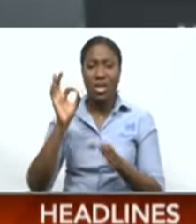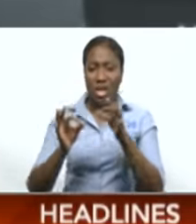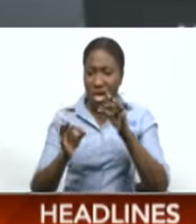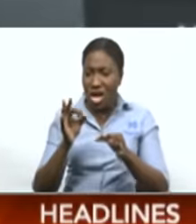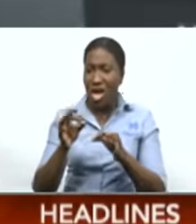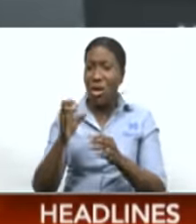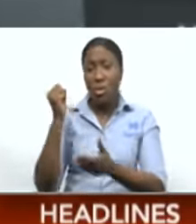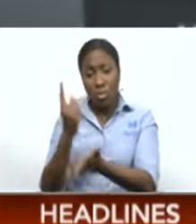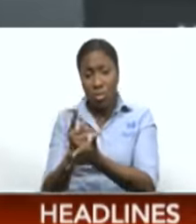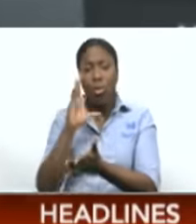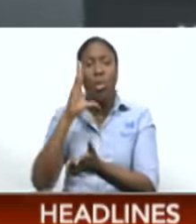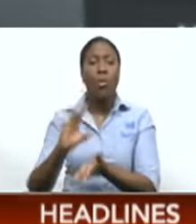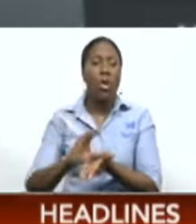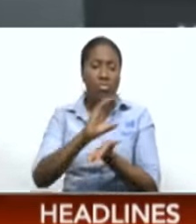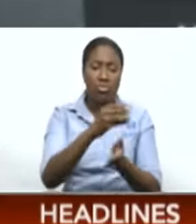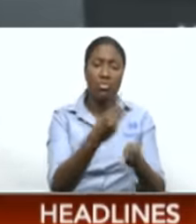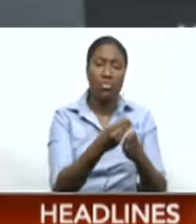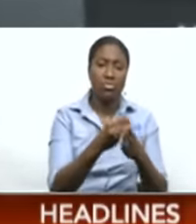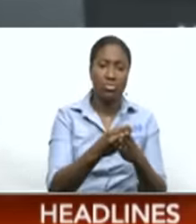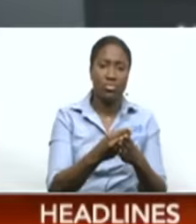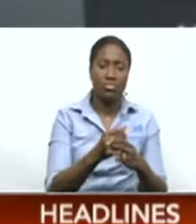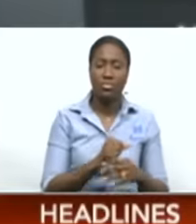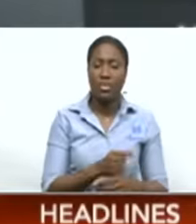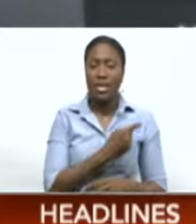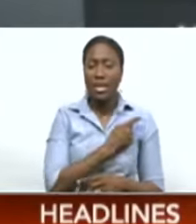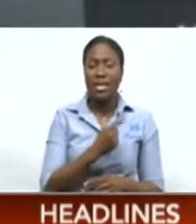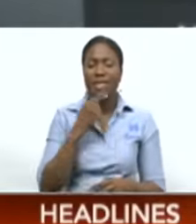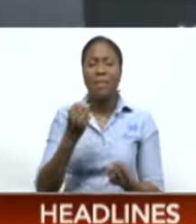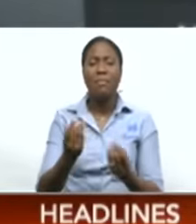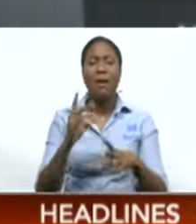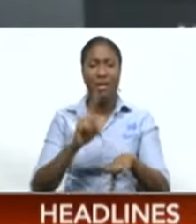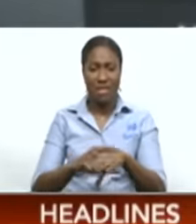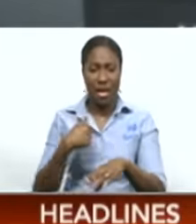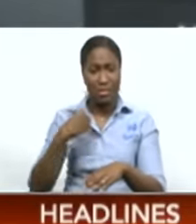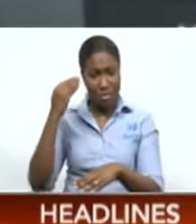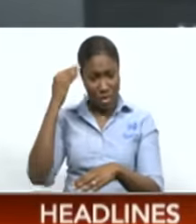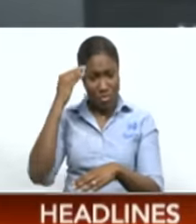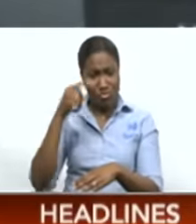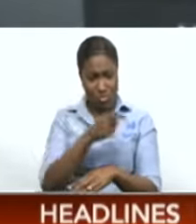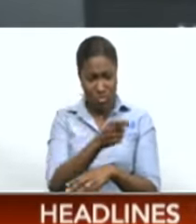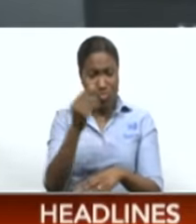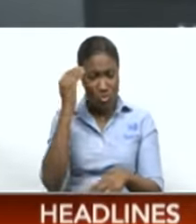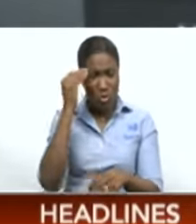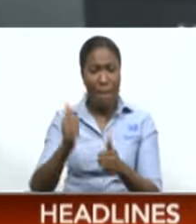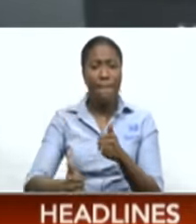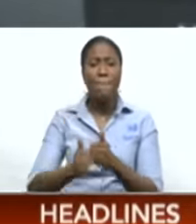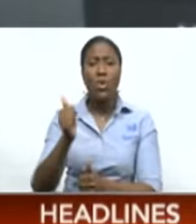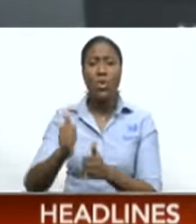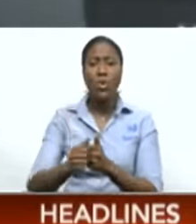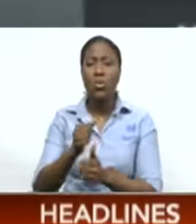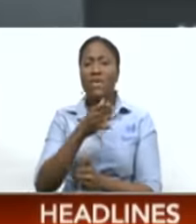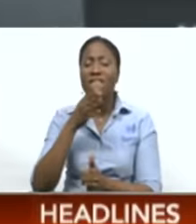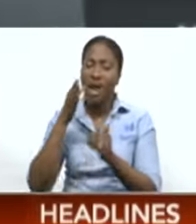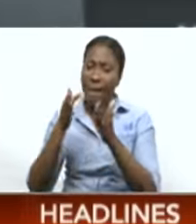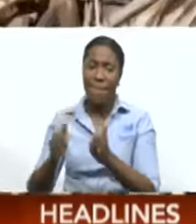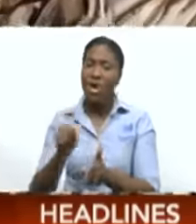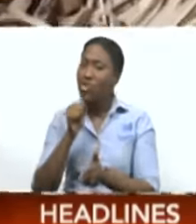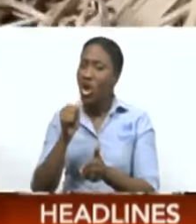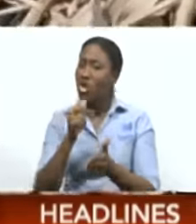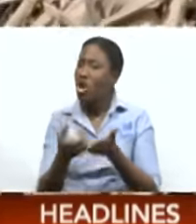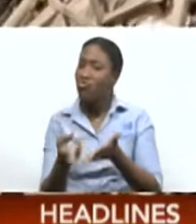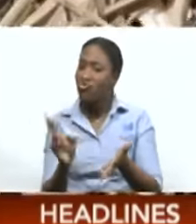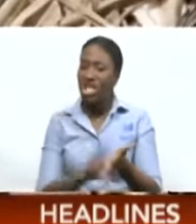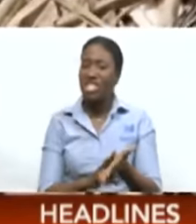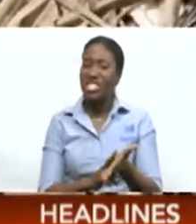And most times, and I'm sure MPs would know, most farmers sometimes are not registered farmers.